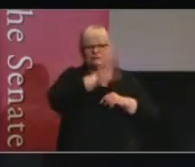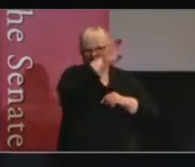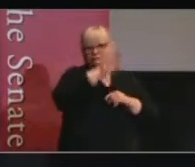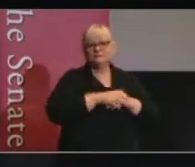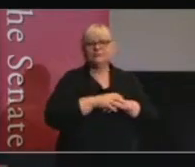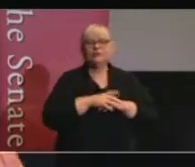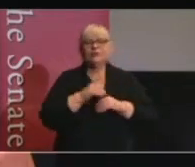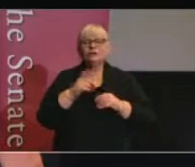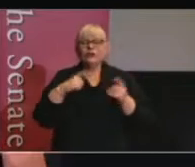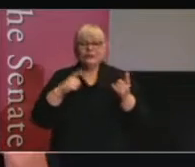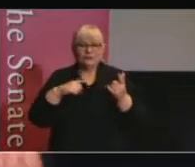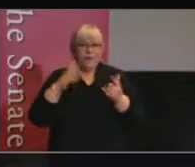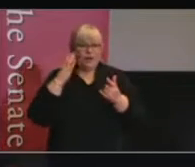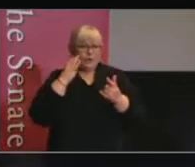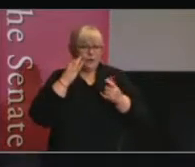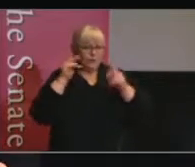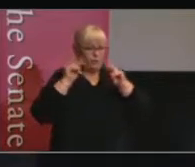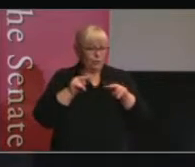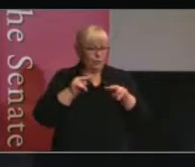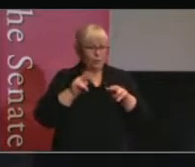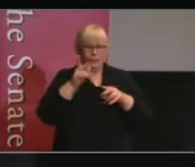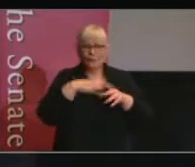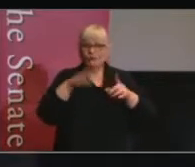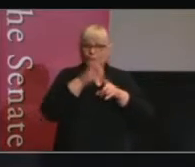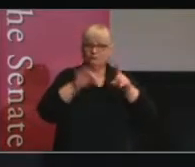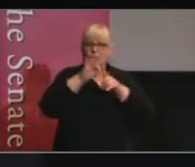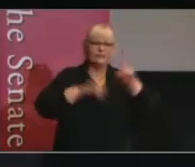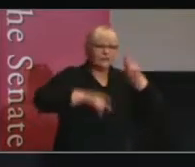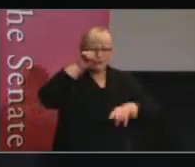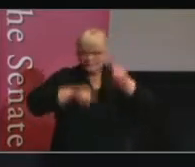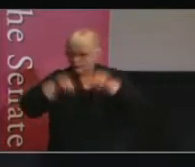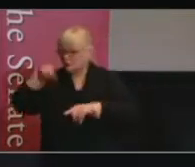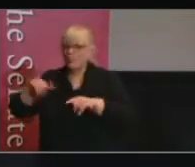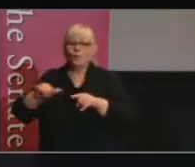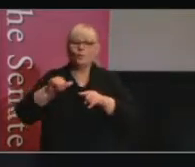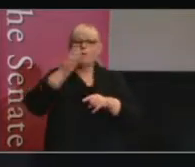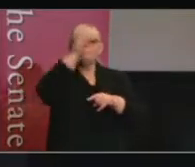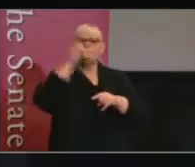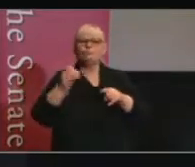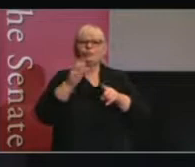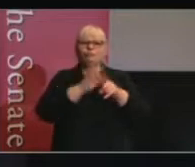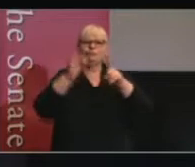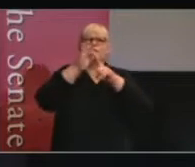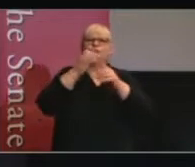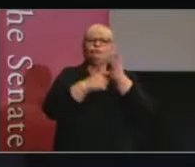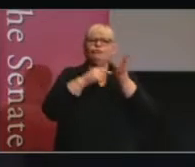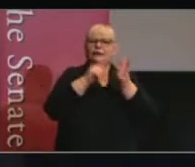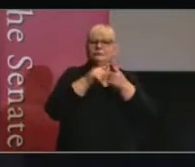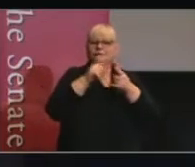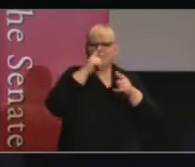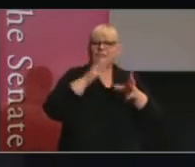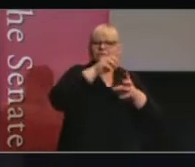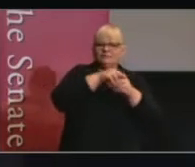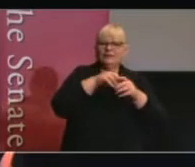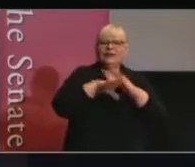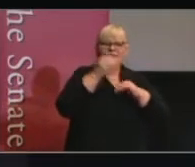is why when we're looking to improve the diversity or participation rate in a committee, I think it's completely